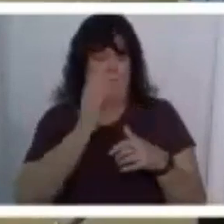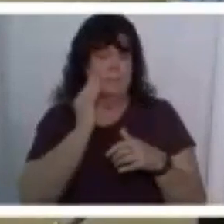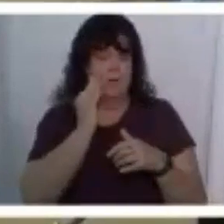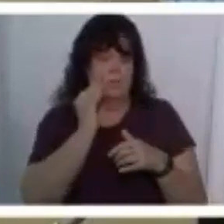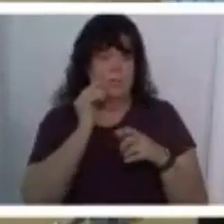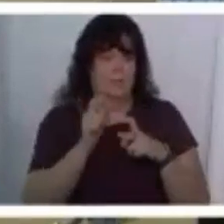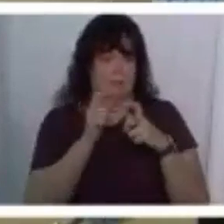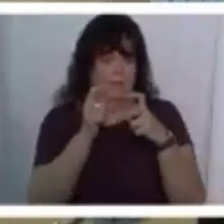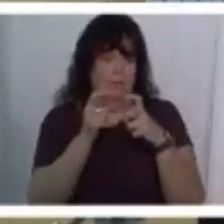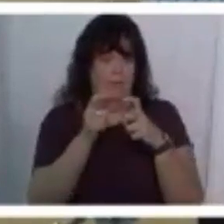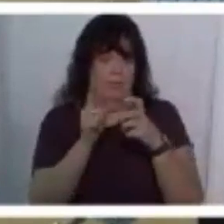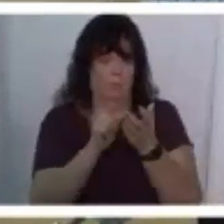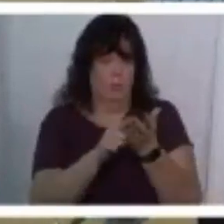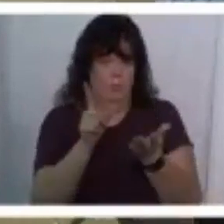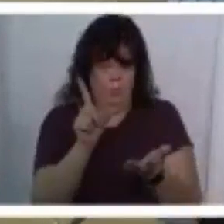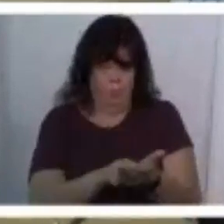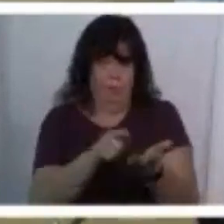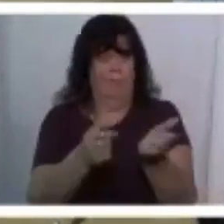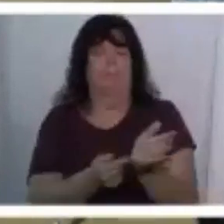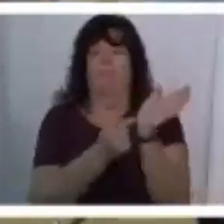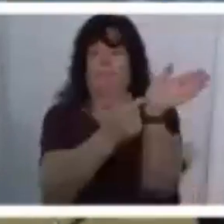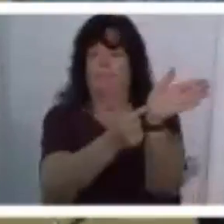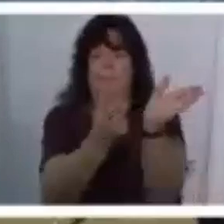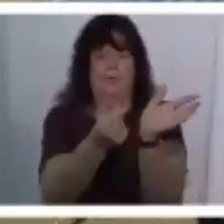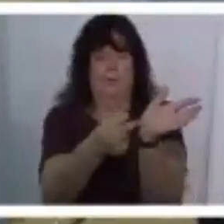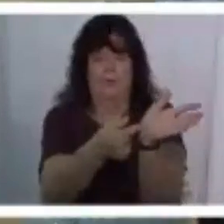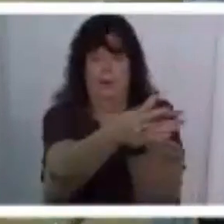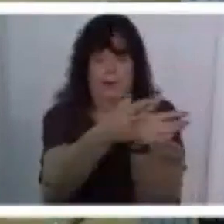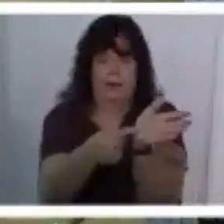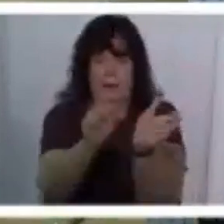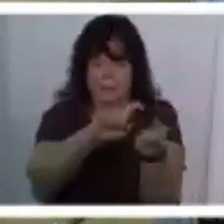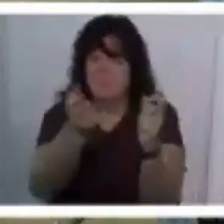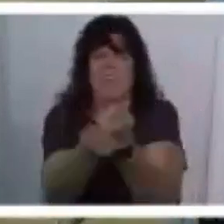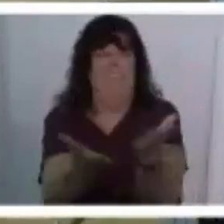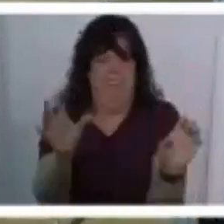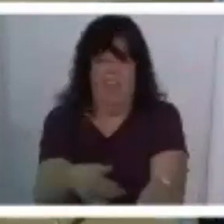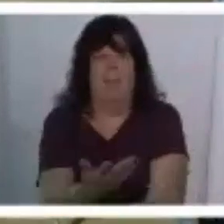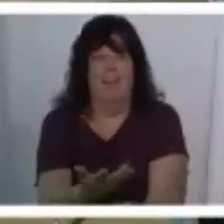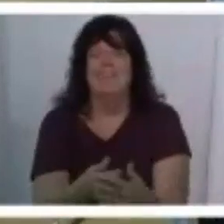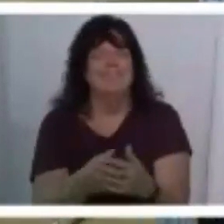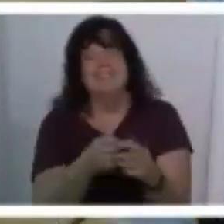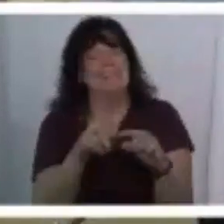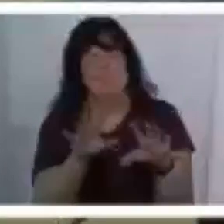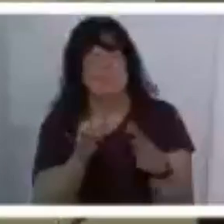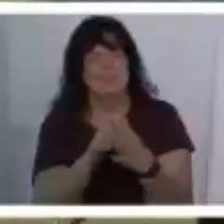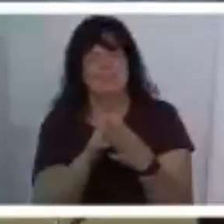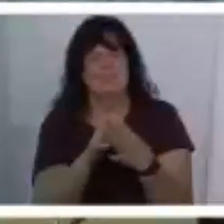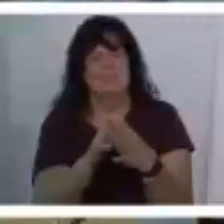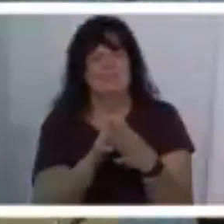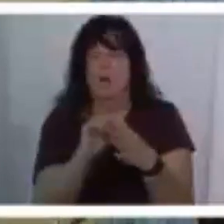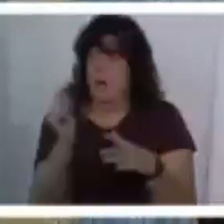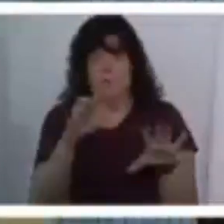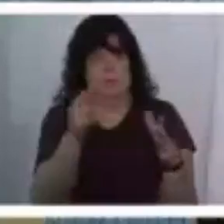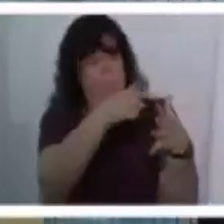uh give you a blueprint for a turnaround at simplicity well all you got to